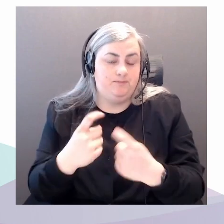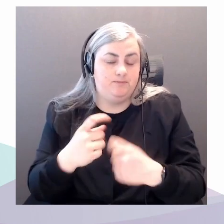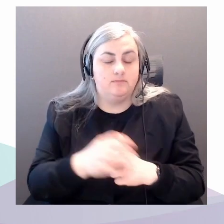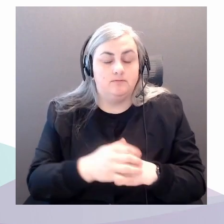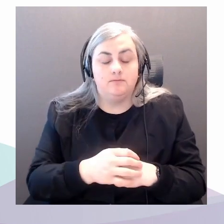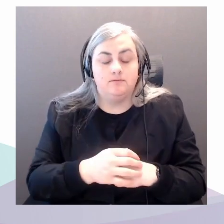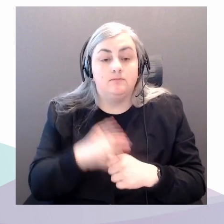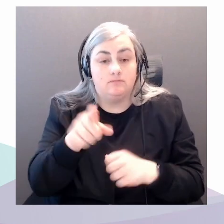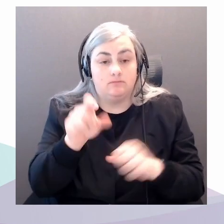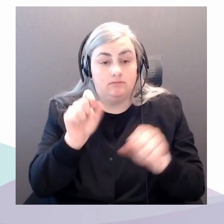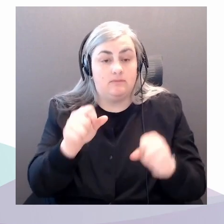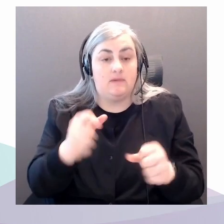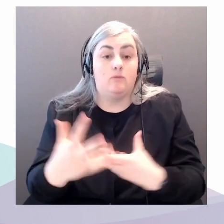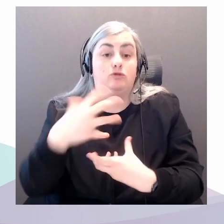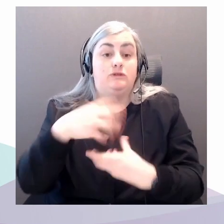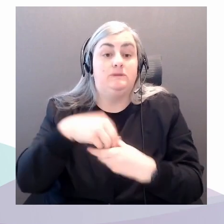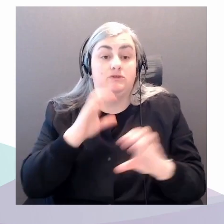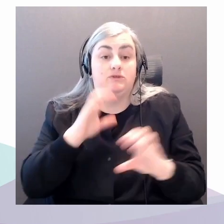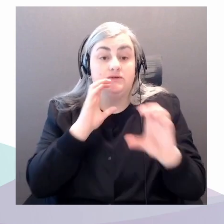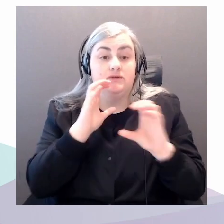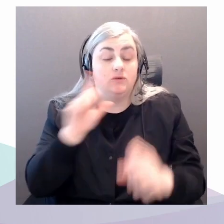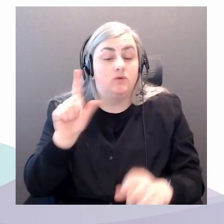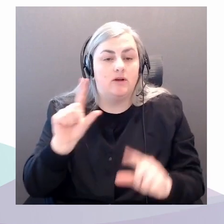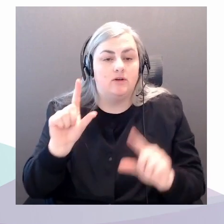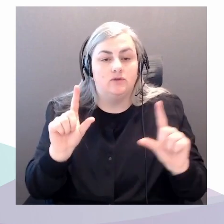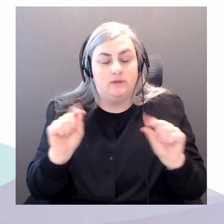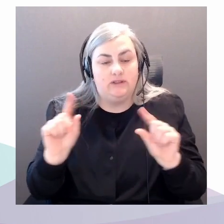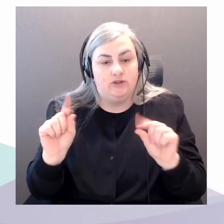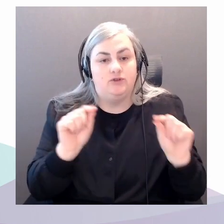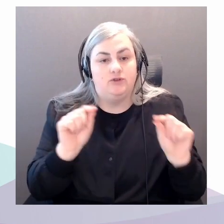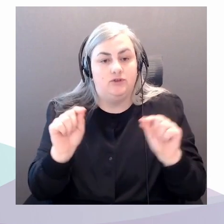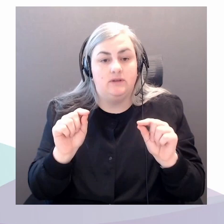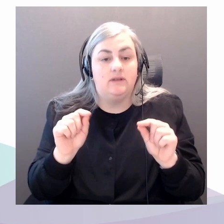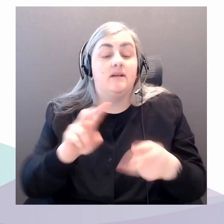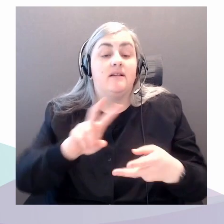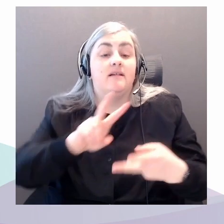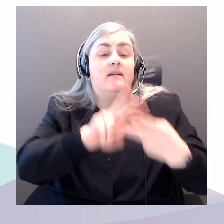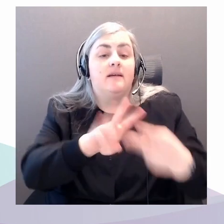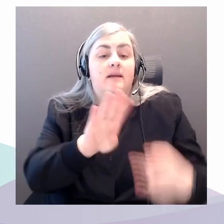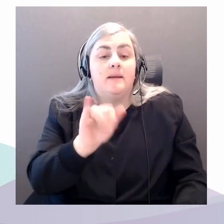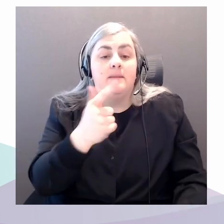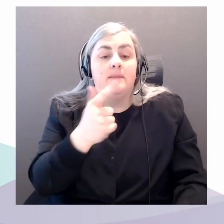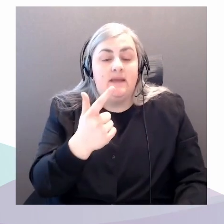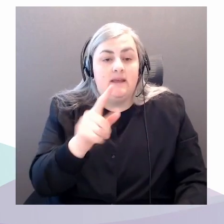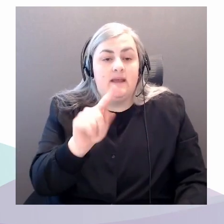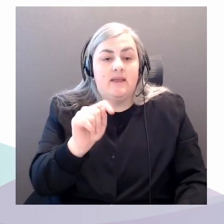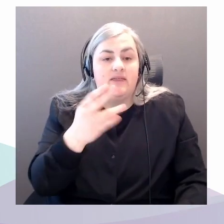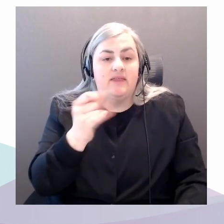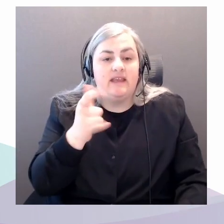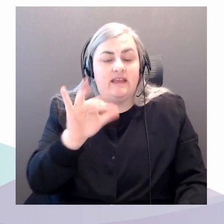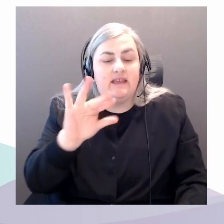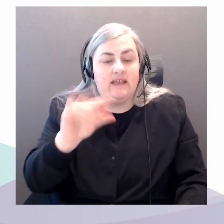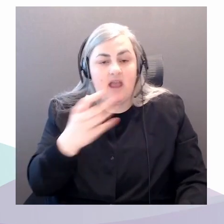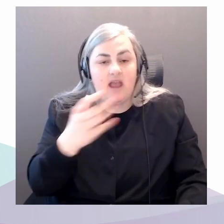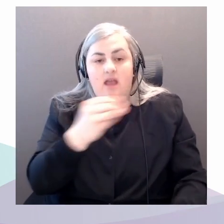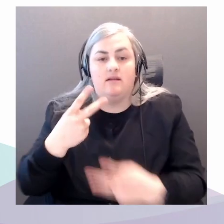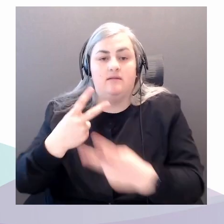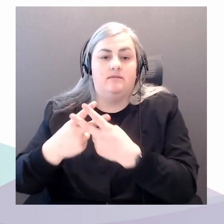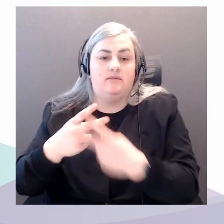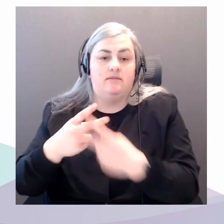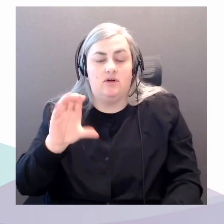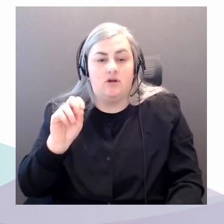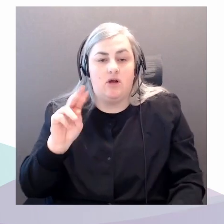using the hashtag Big Thinking and Congress, Congress with an H at the end.